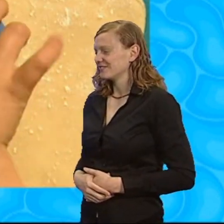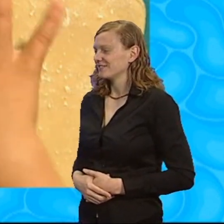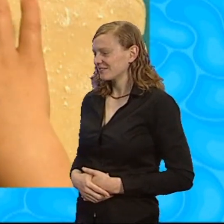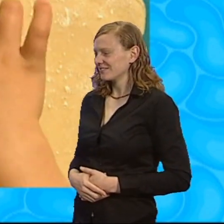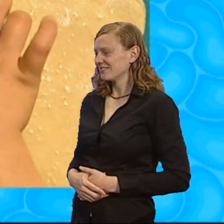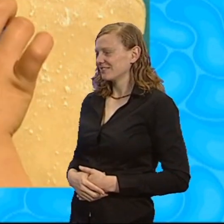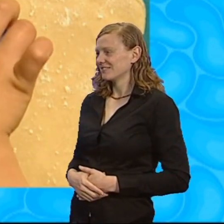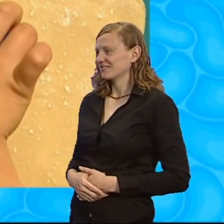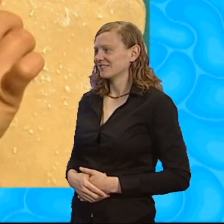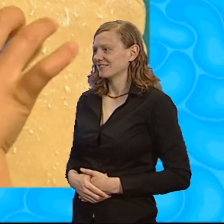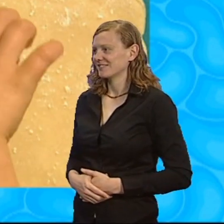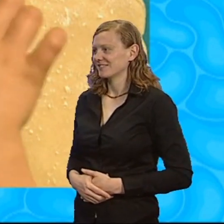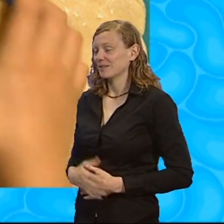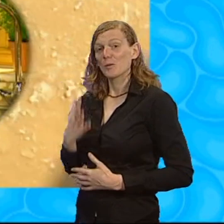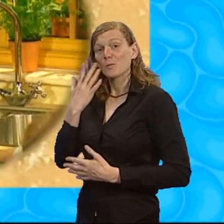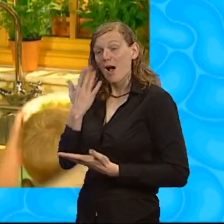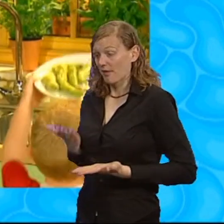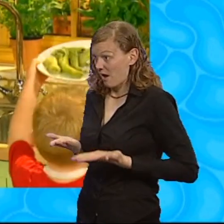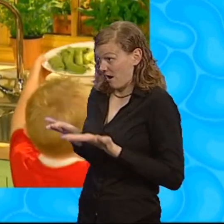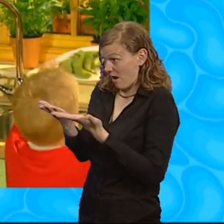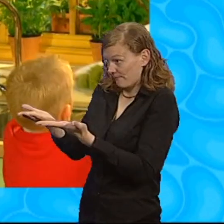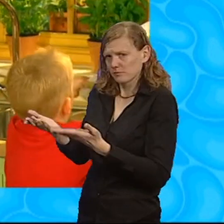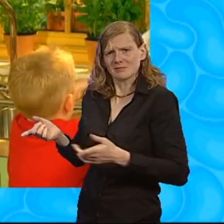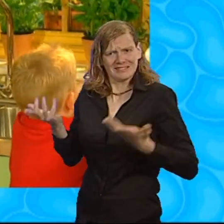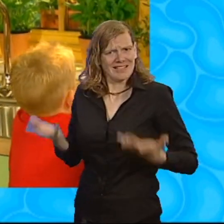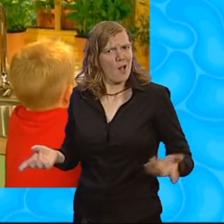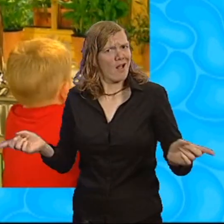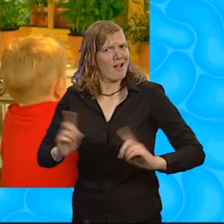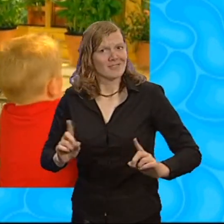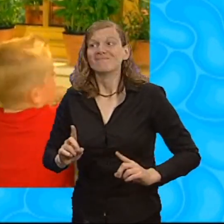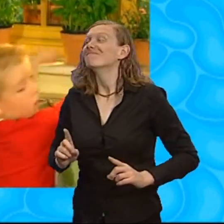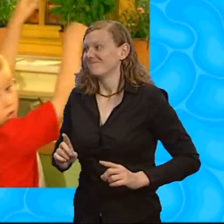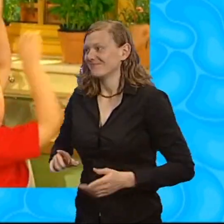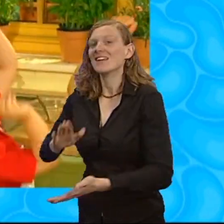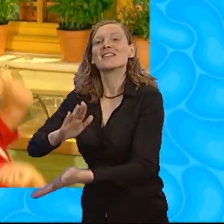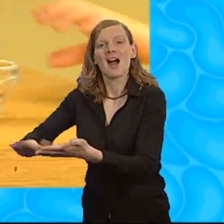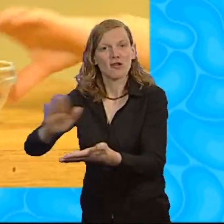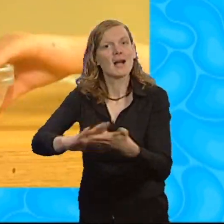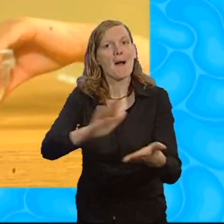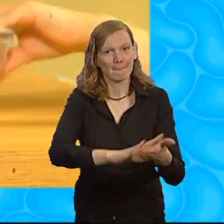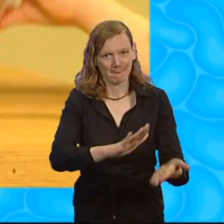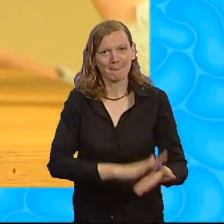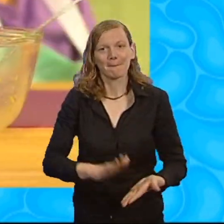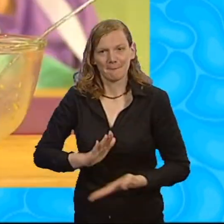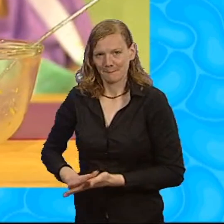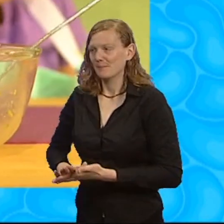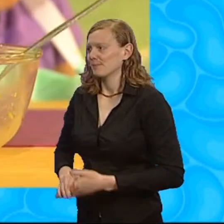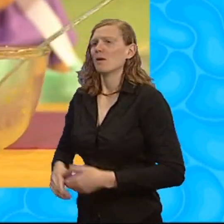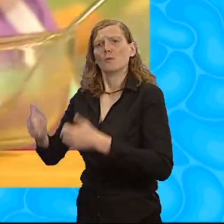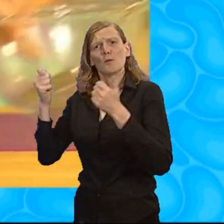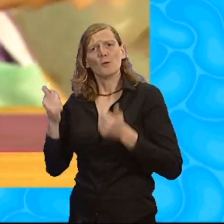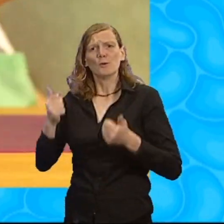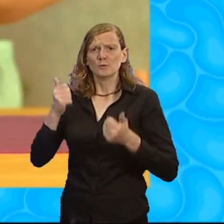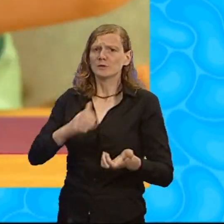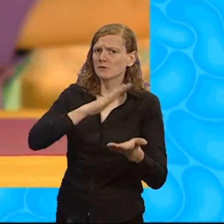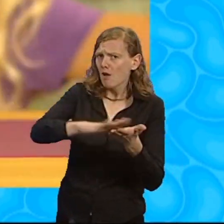Whilst our spicy baked wraps are cooking, it's time to... Tidy up! It's always good to put away so we